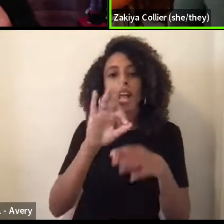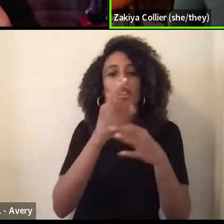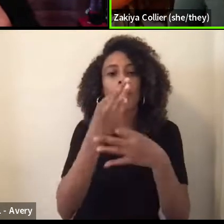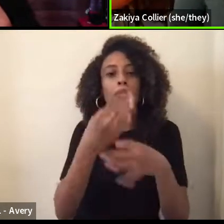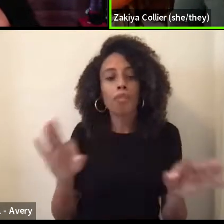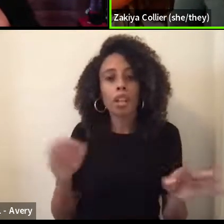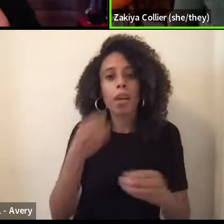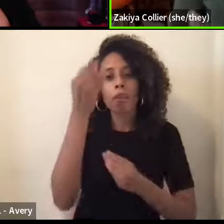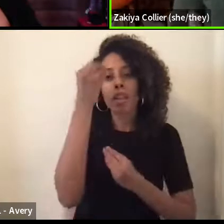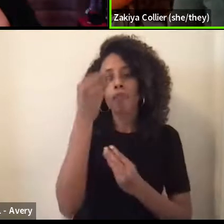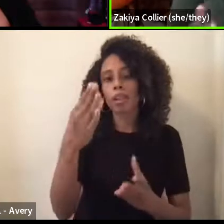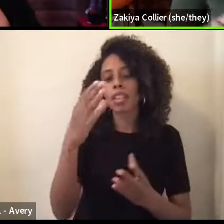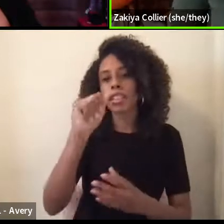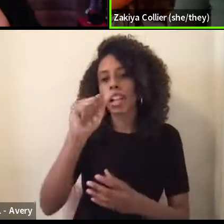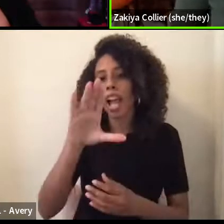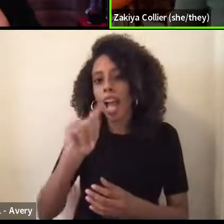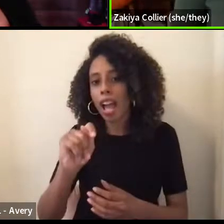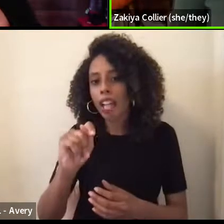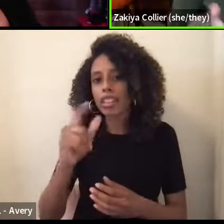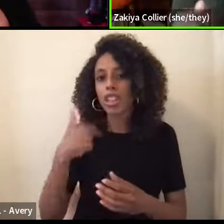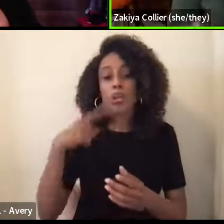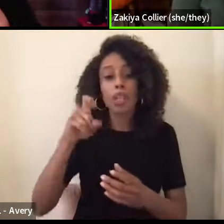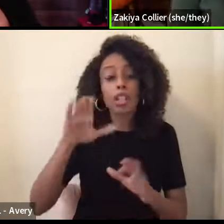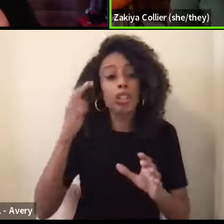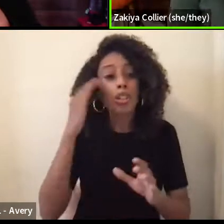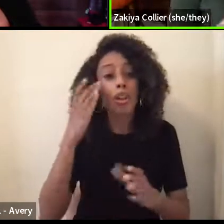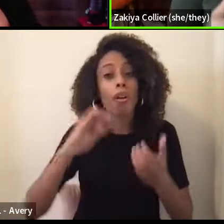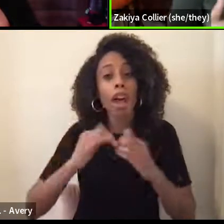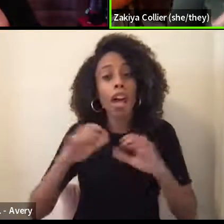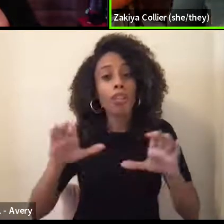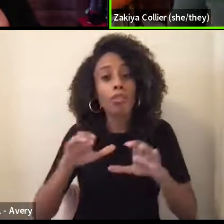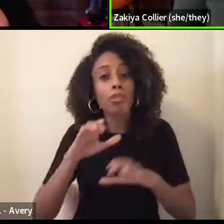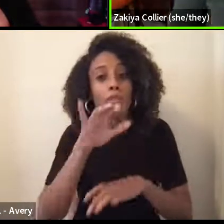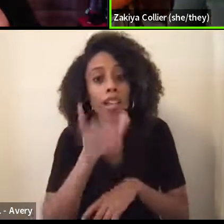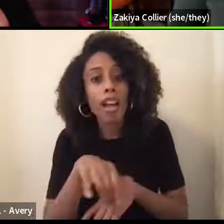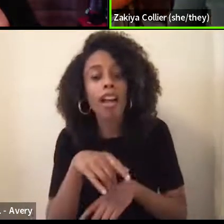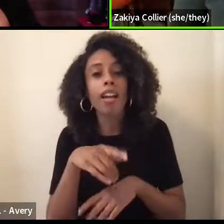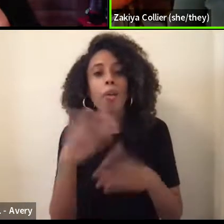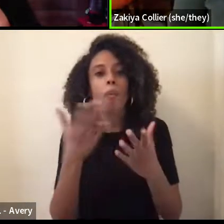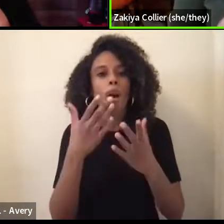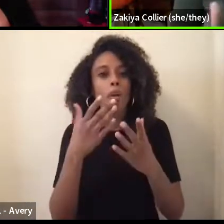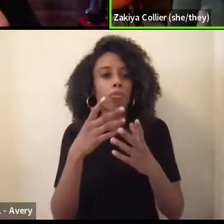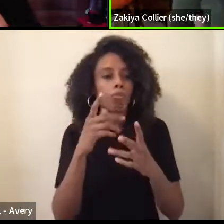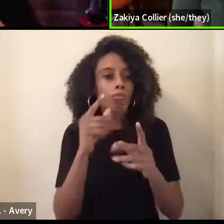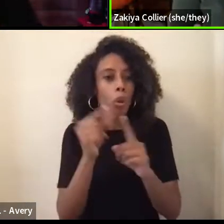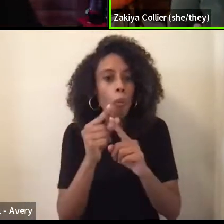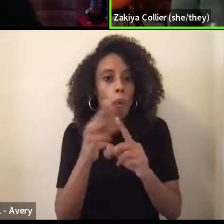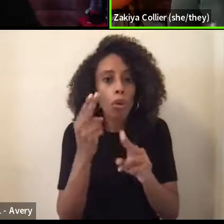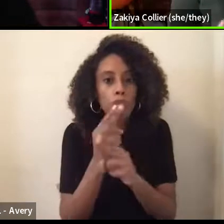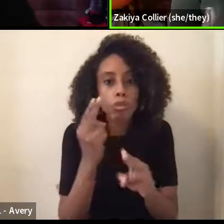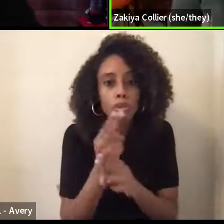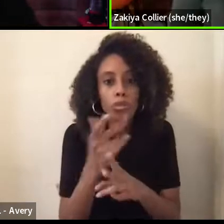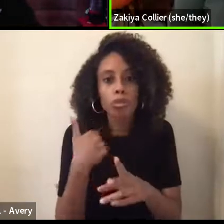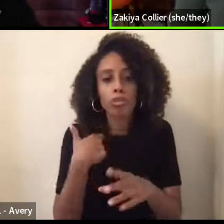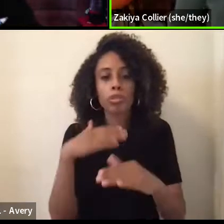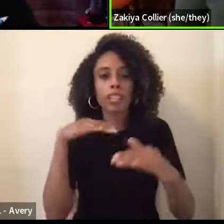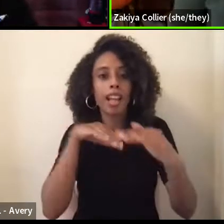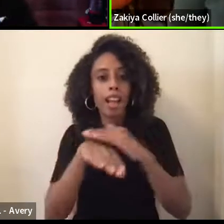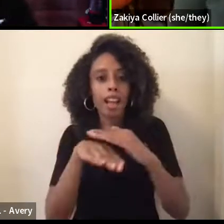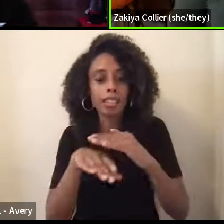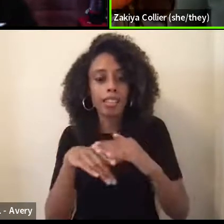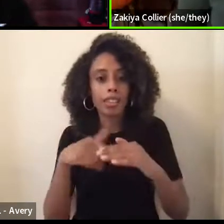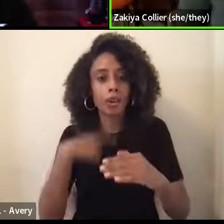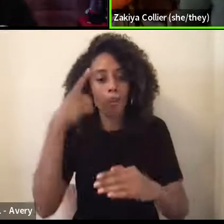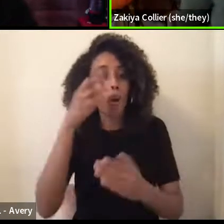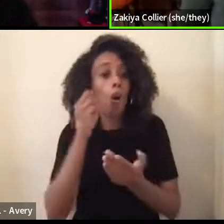curve to that. Like you have to know how to do it, what words to put in, in order for them to, to actually access, grant you access